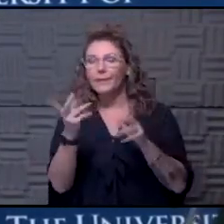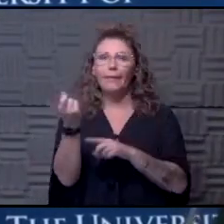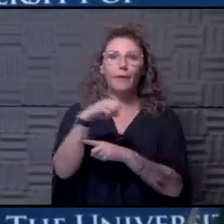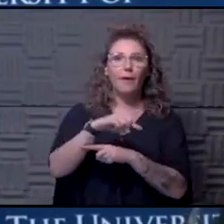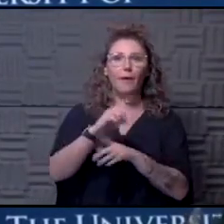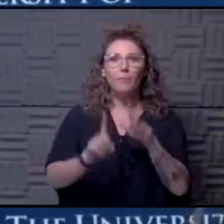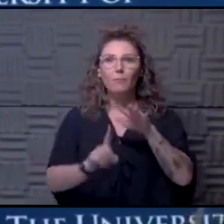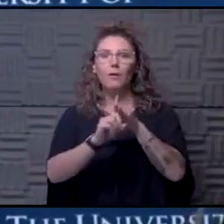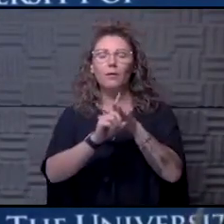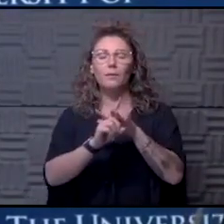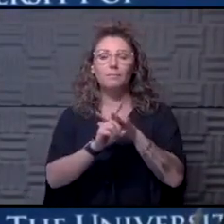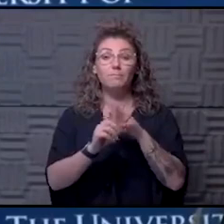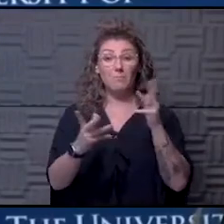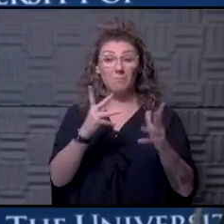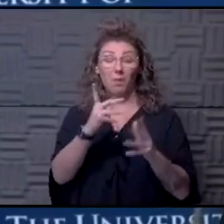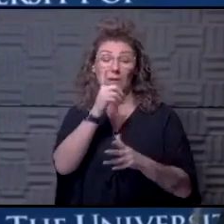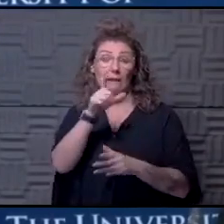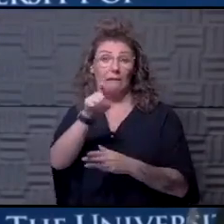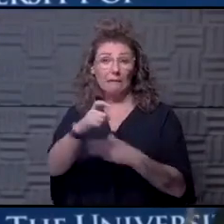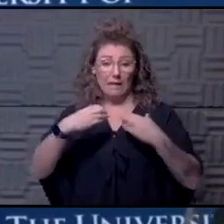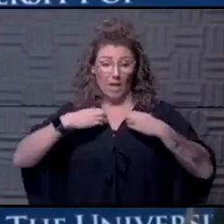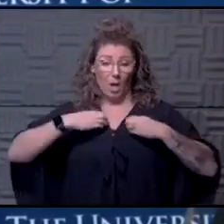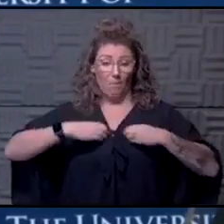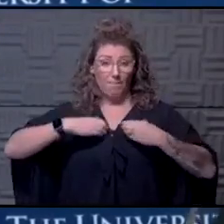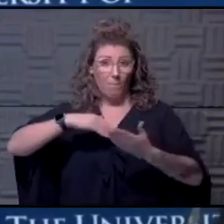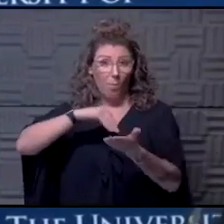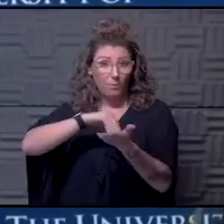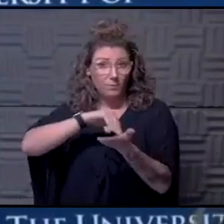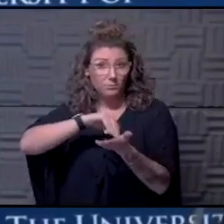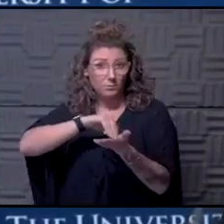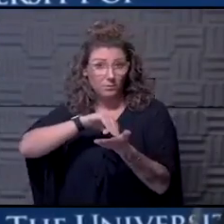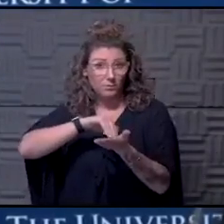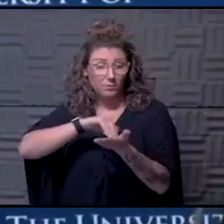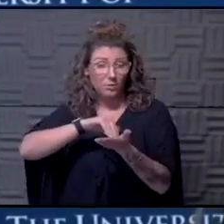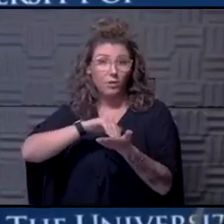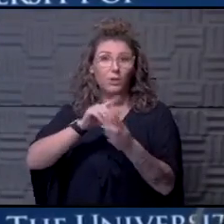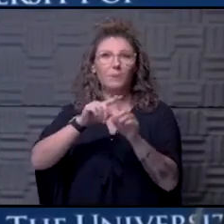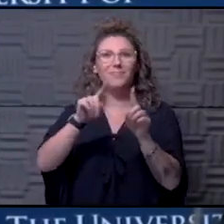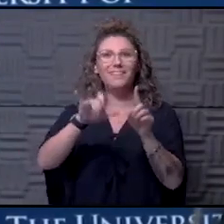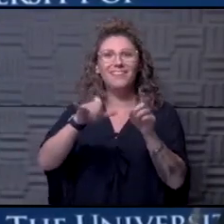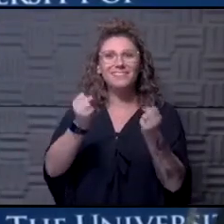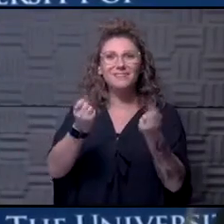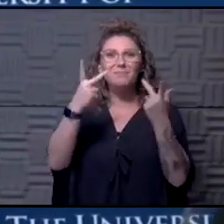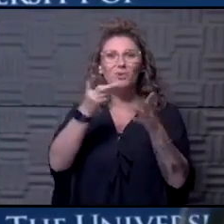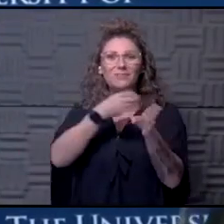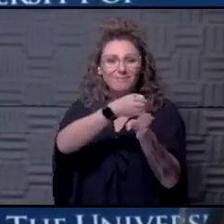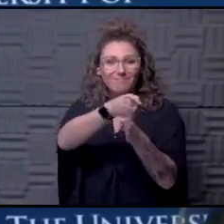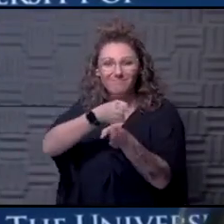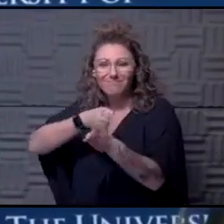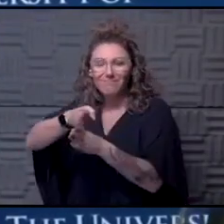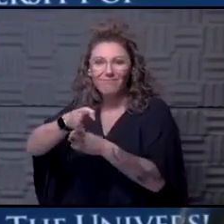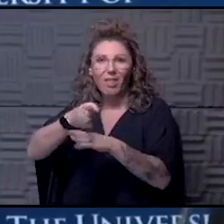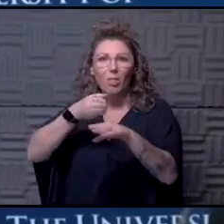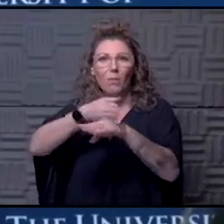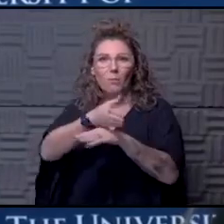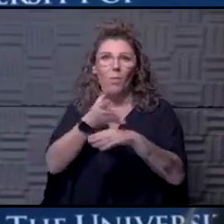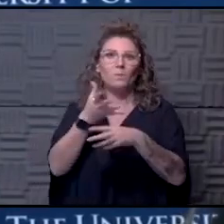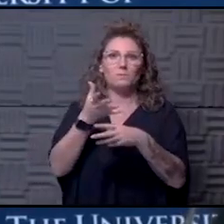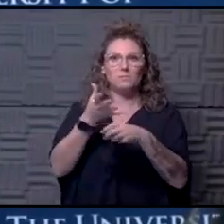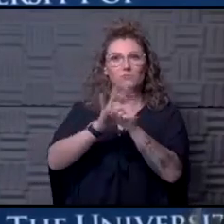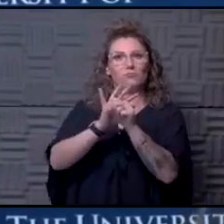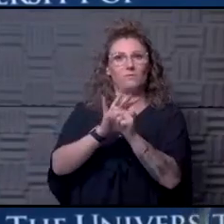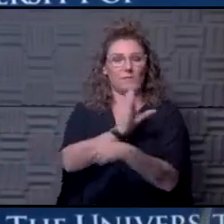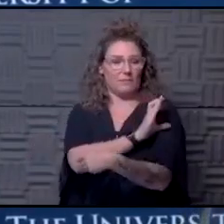is that you may not need a pulmonary doctor necessarily, but that's what our multidisciplinary post clinic or post COVID clinic is for,